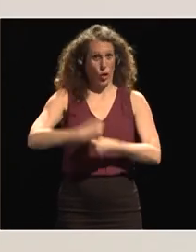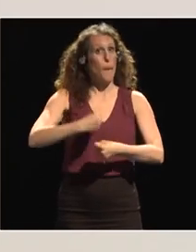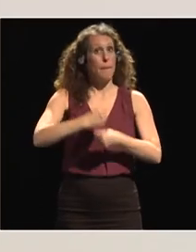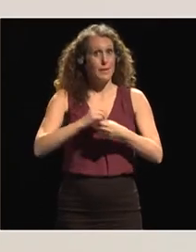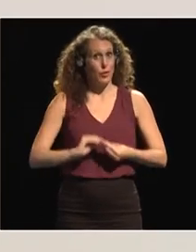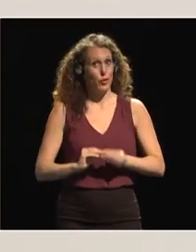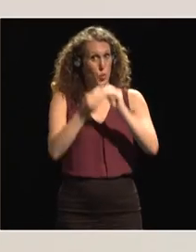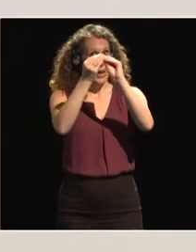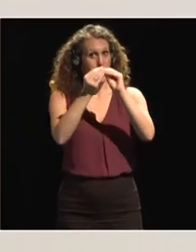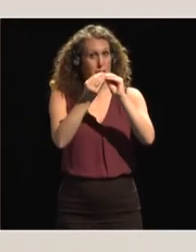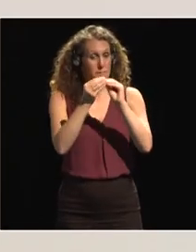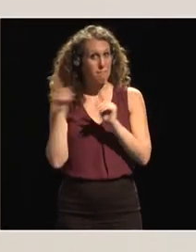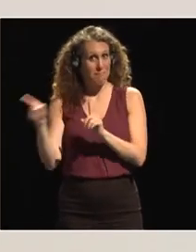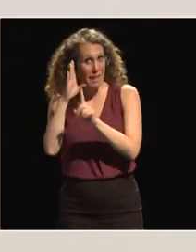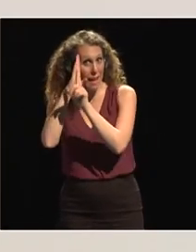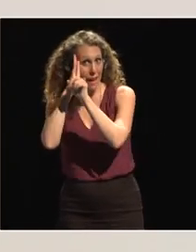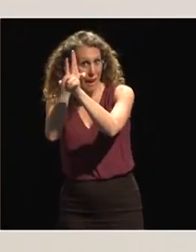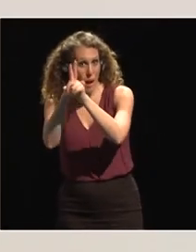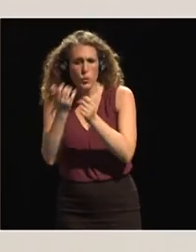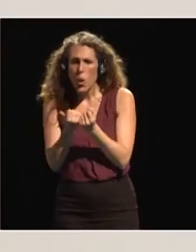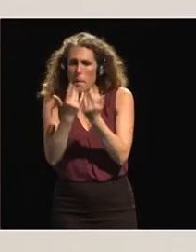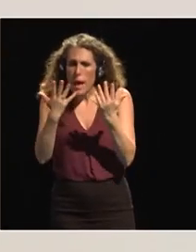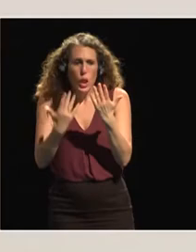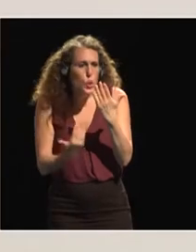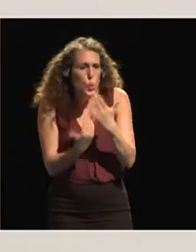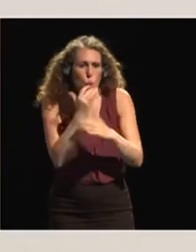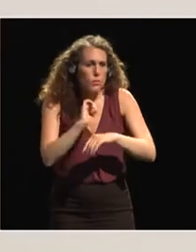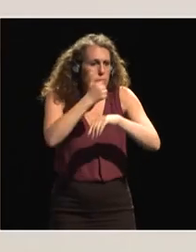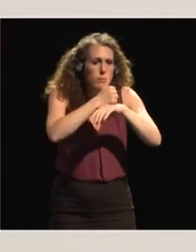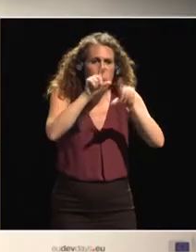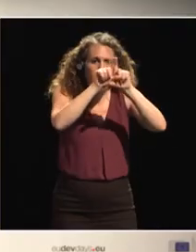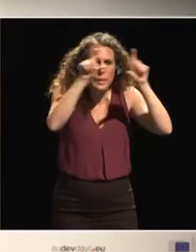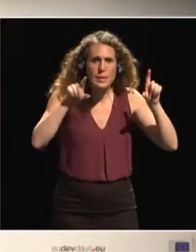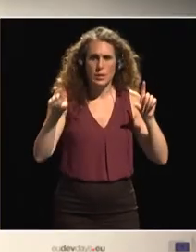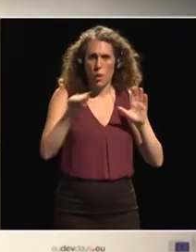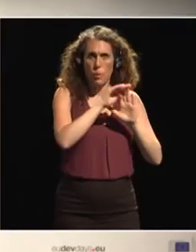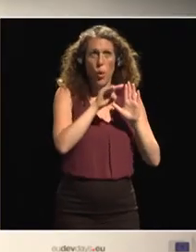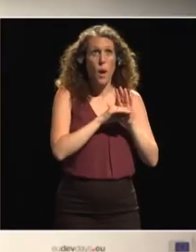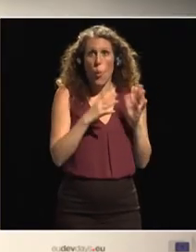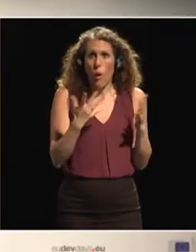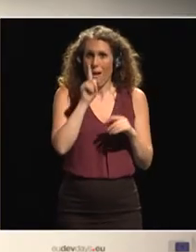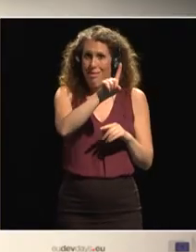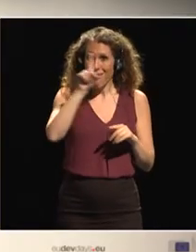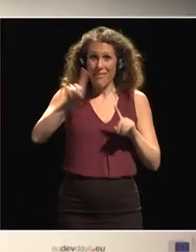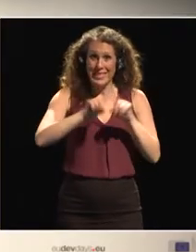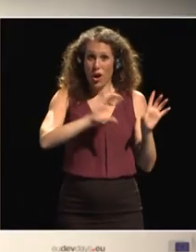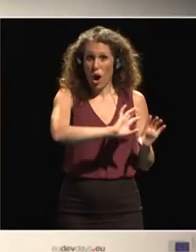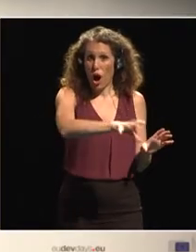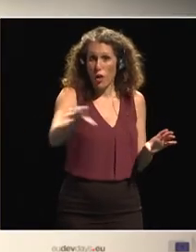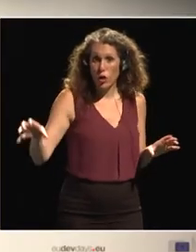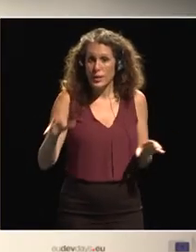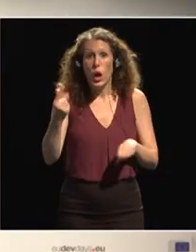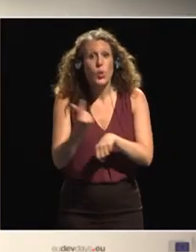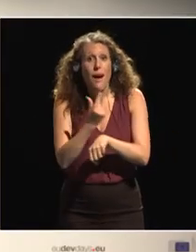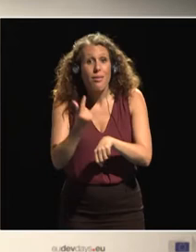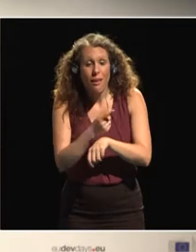a large number of entrepreneurship curriculum program in 11 countries for instance in Uganda